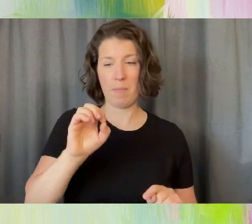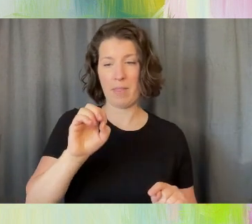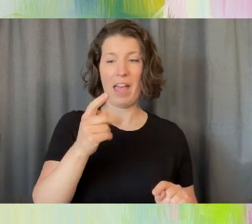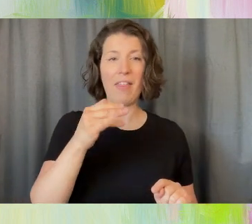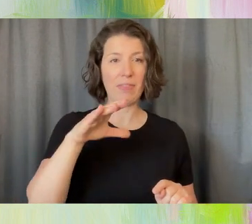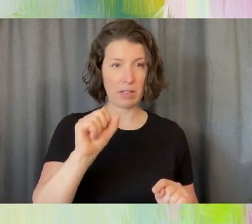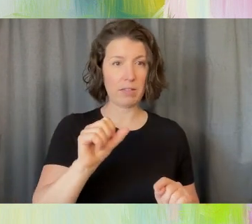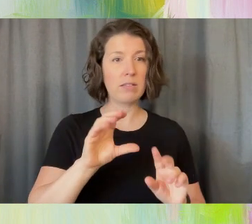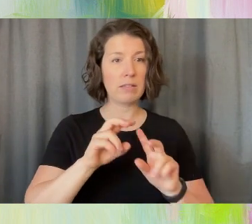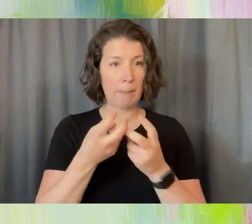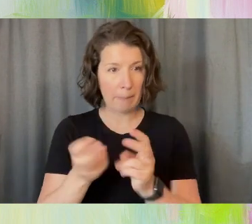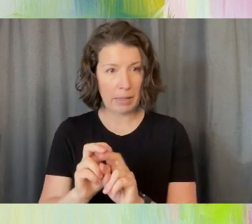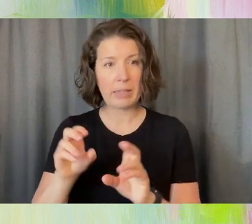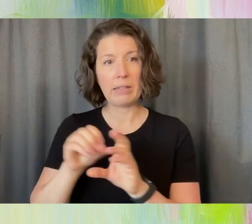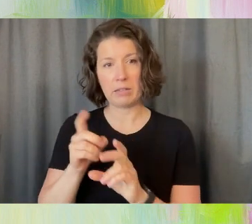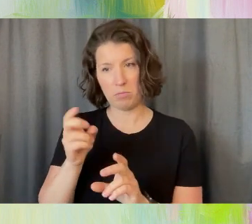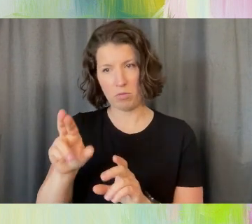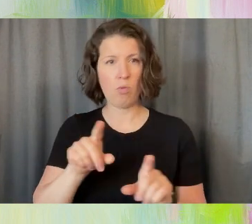in my institution.